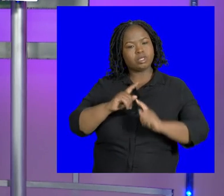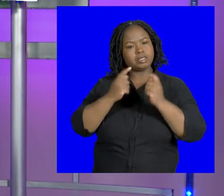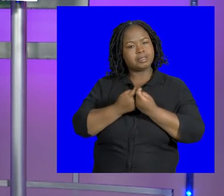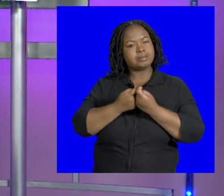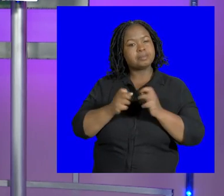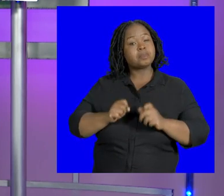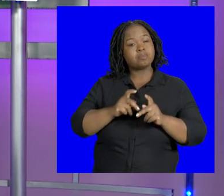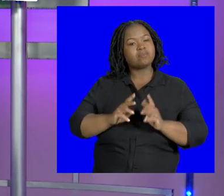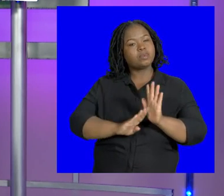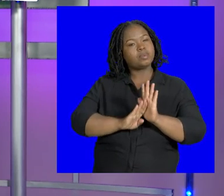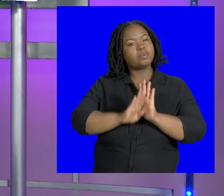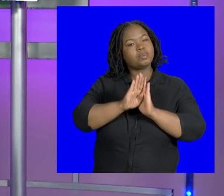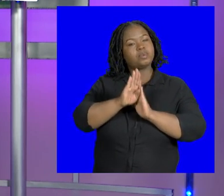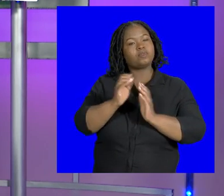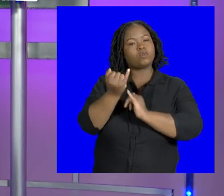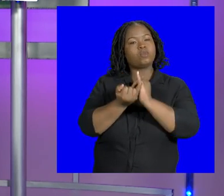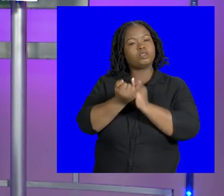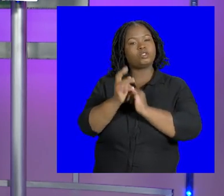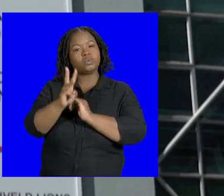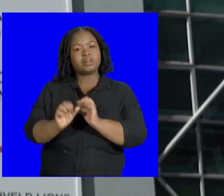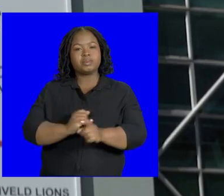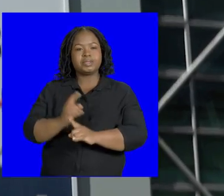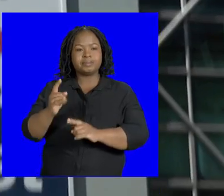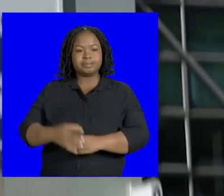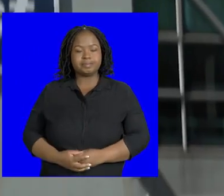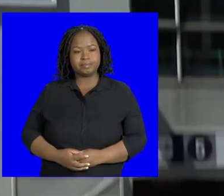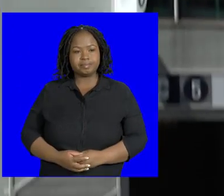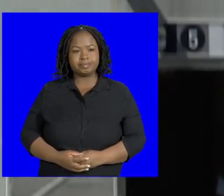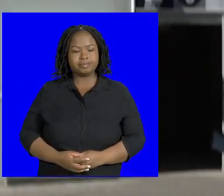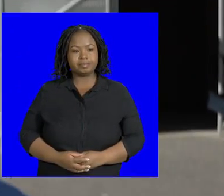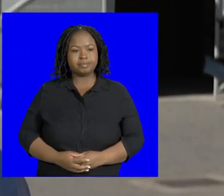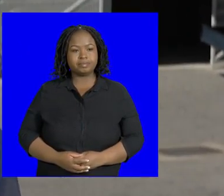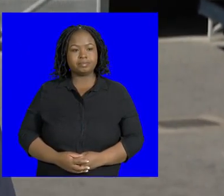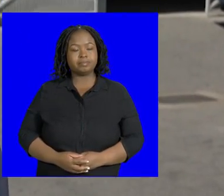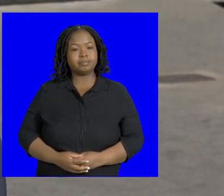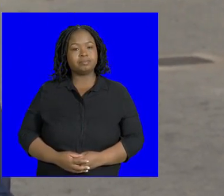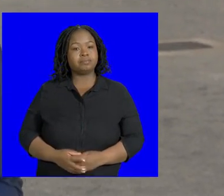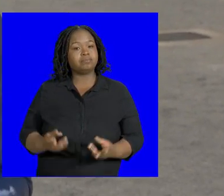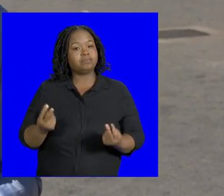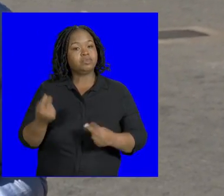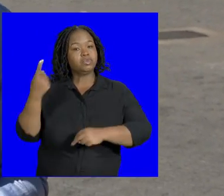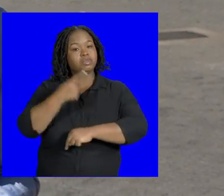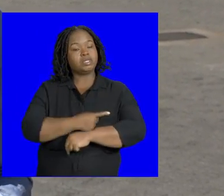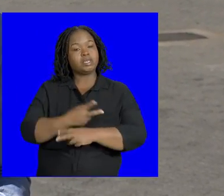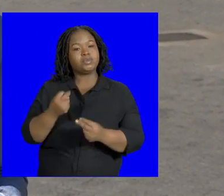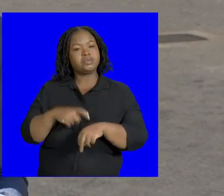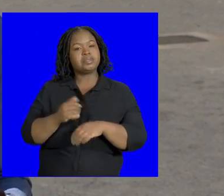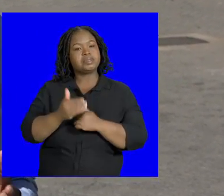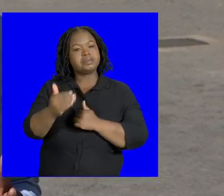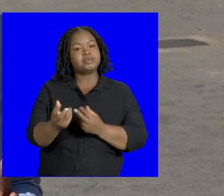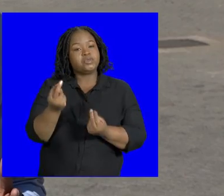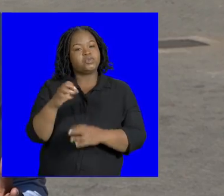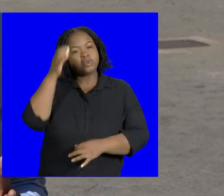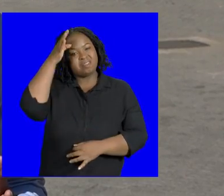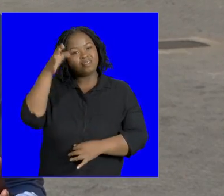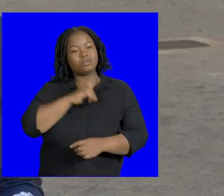team's chances heading into the competition. A new day, a new season, a new captain. The Bizzab Highfield